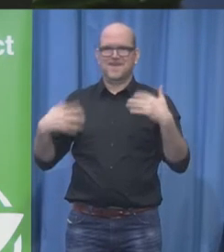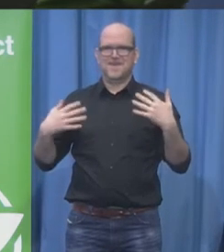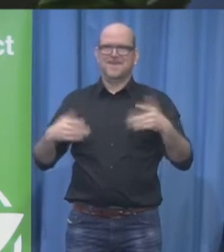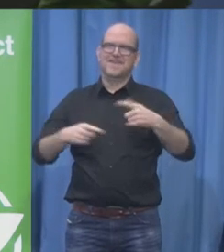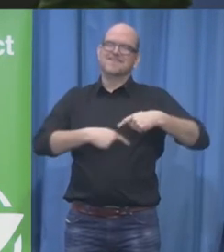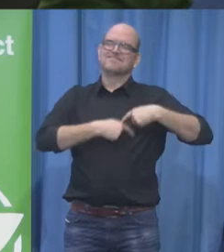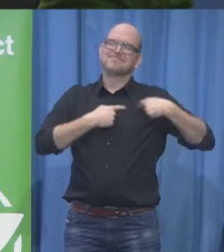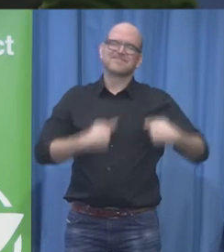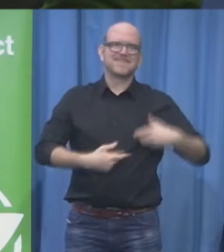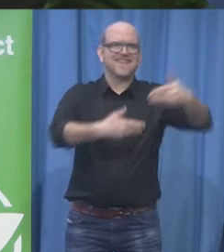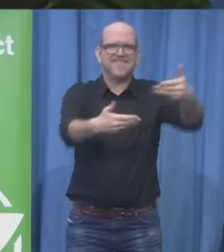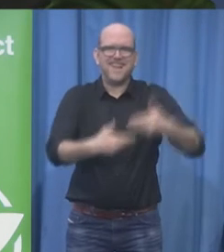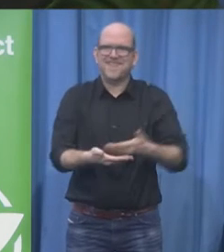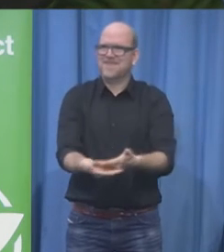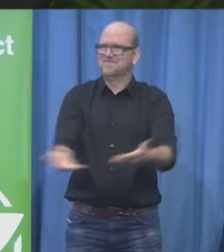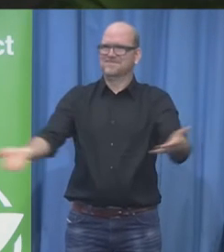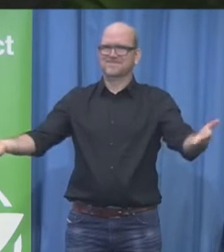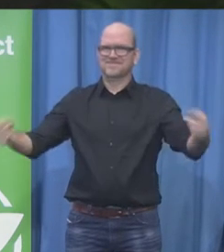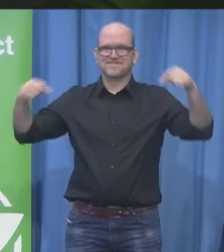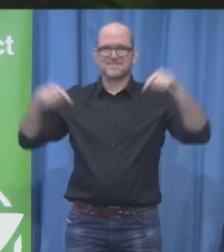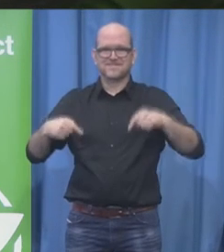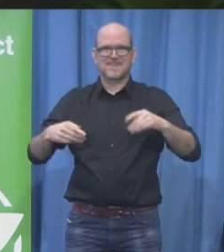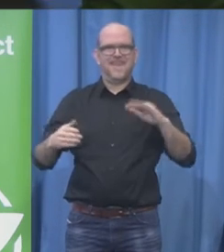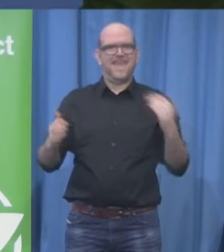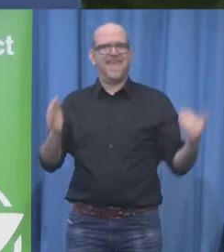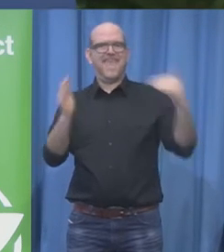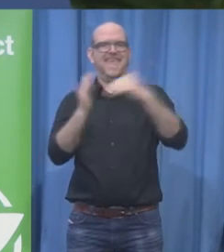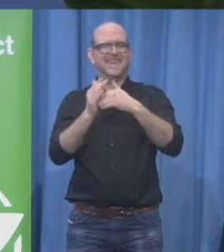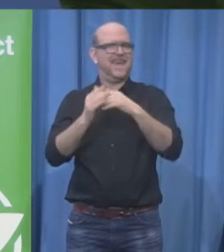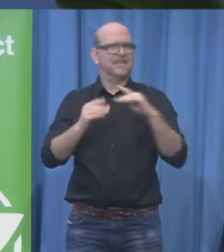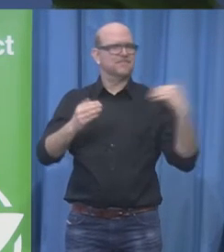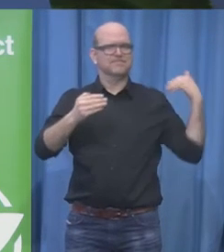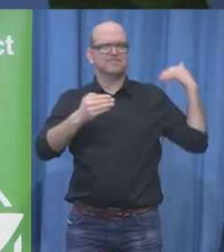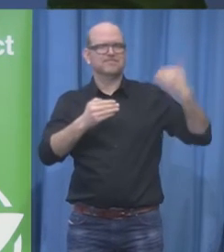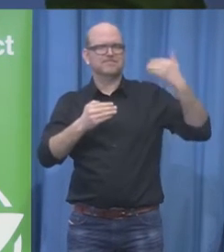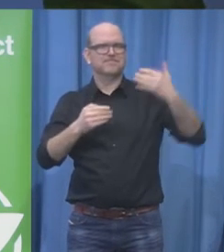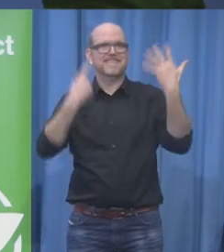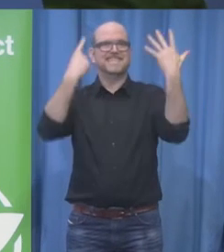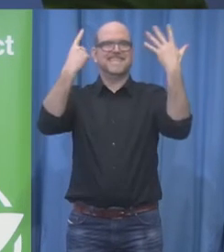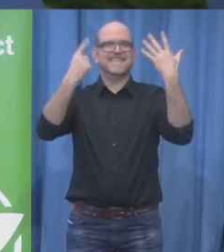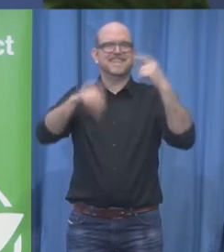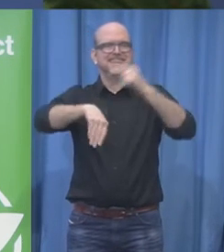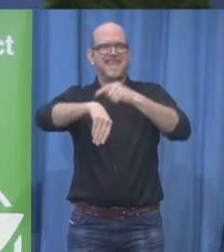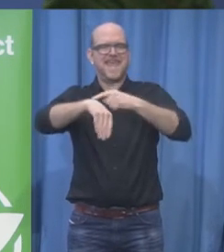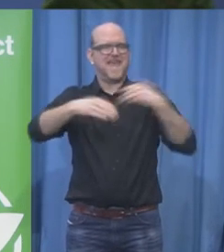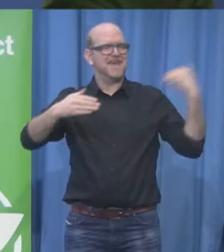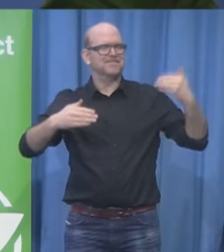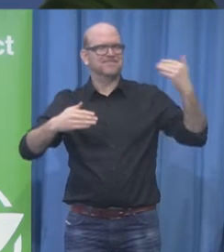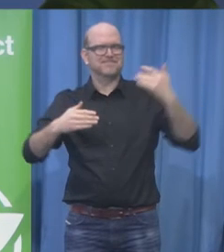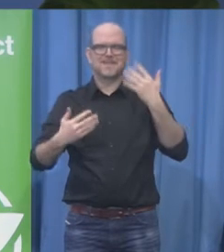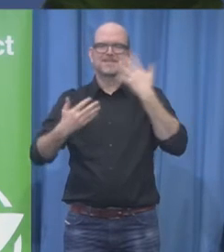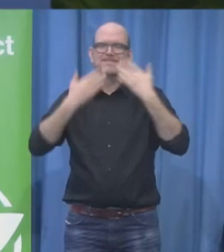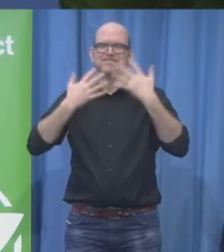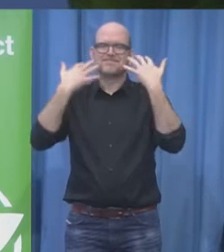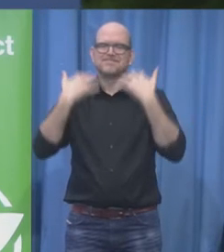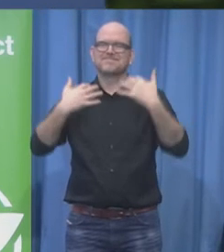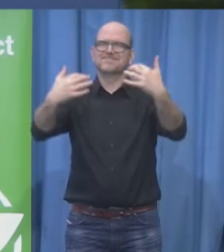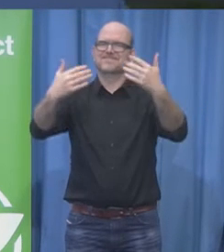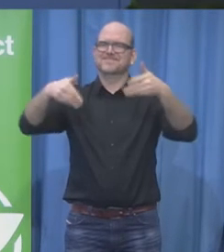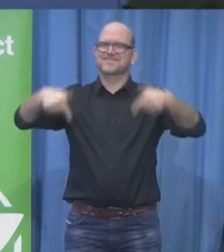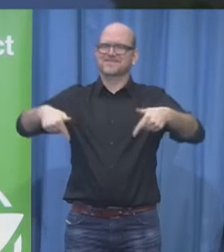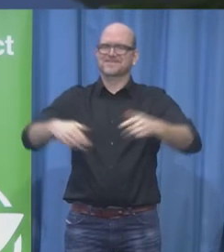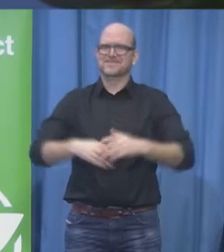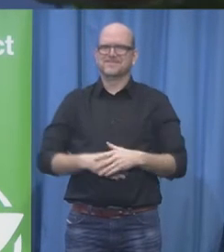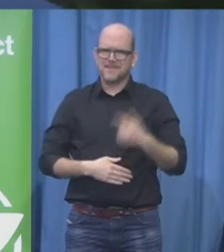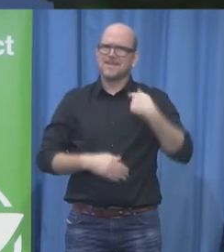it's our sixth year and look how we have grown I always I often think of that very very